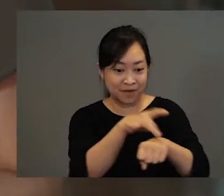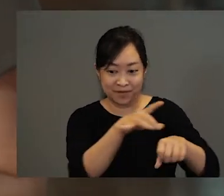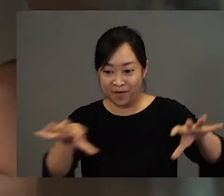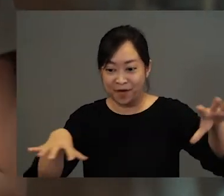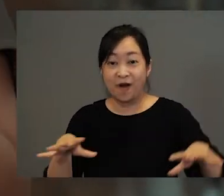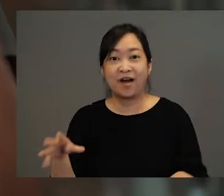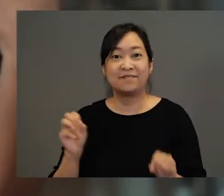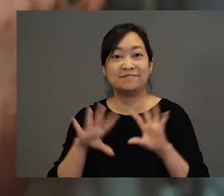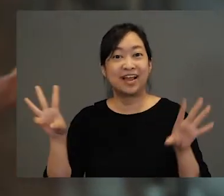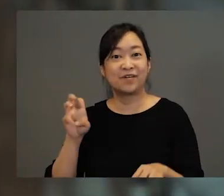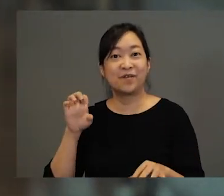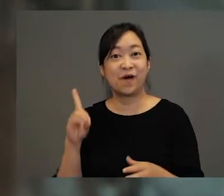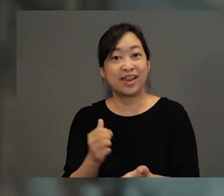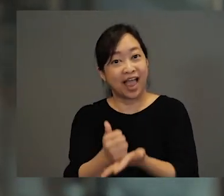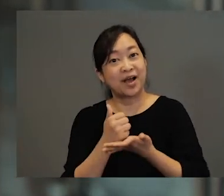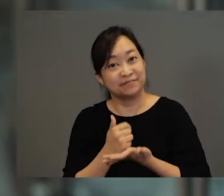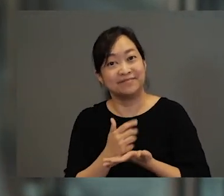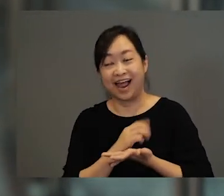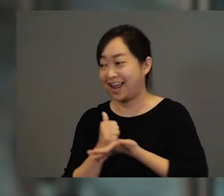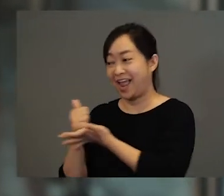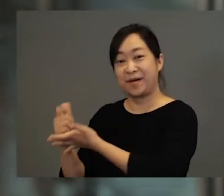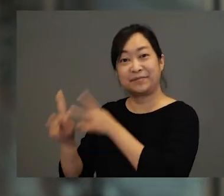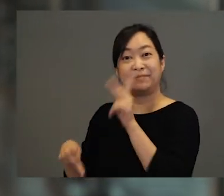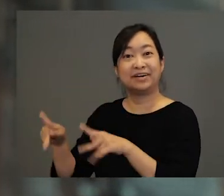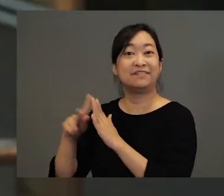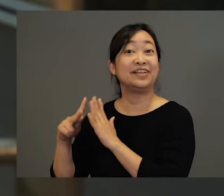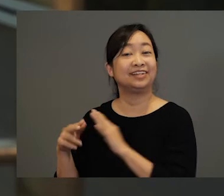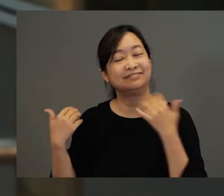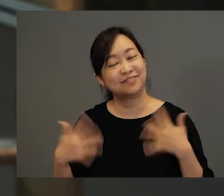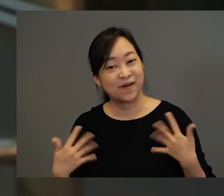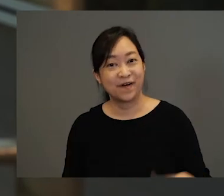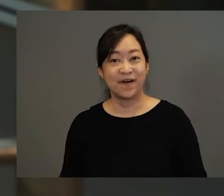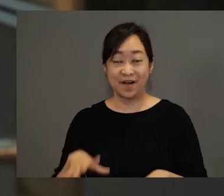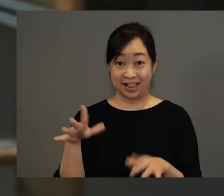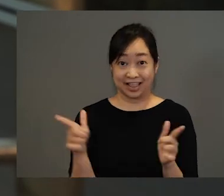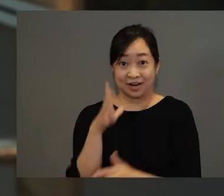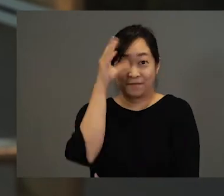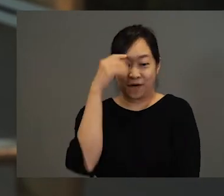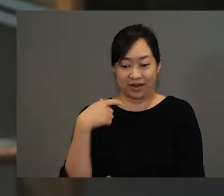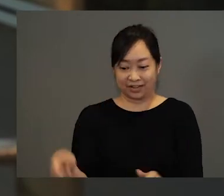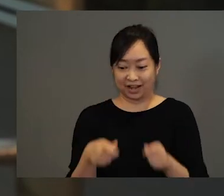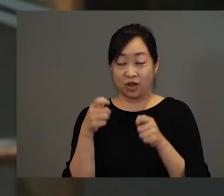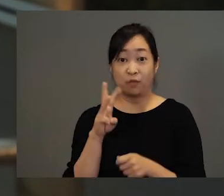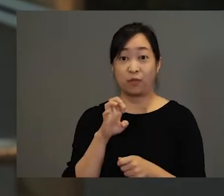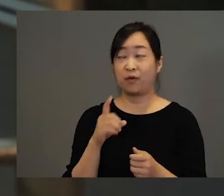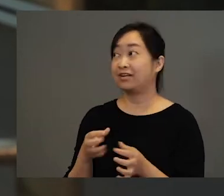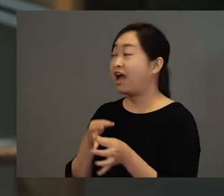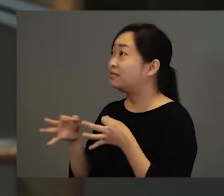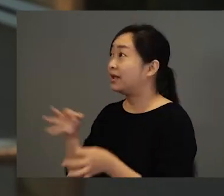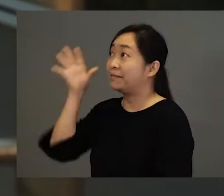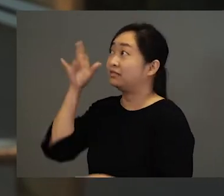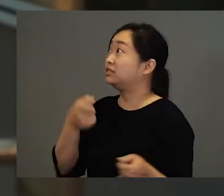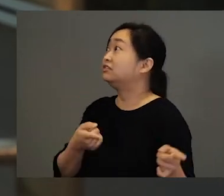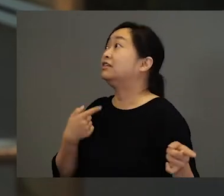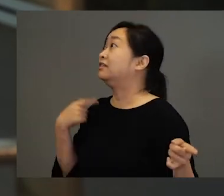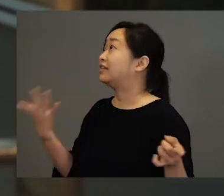had helped him and the people who lived in that village. The little boy took the wand and explained everything to